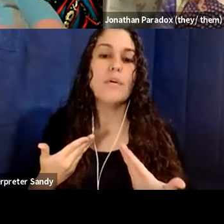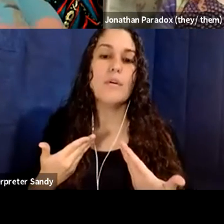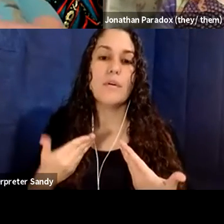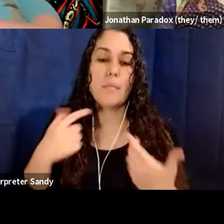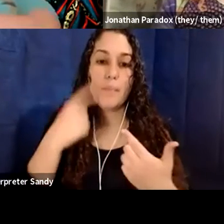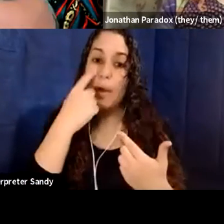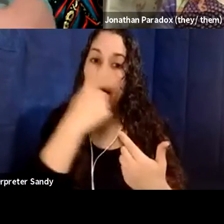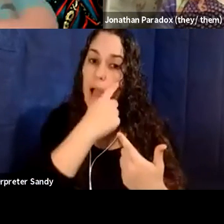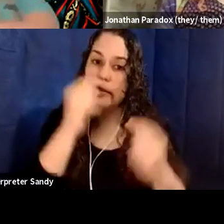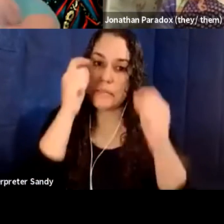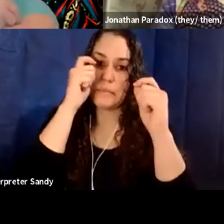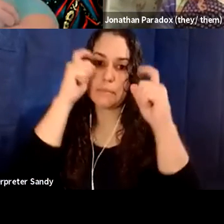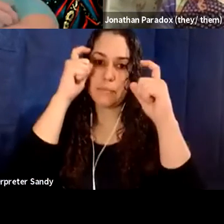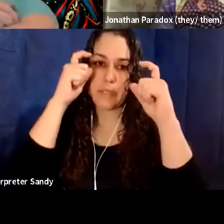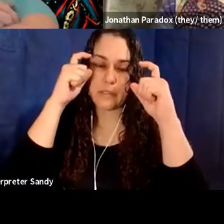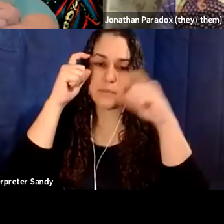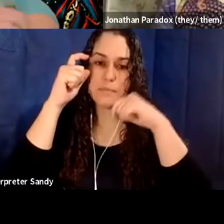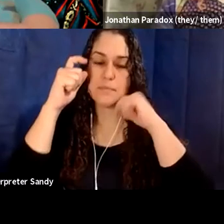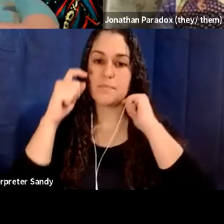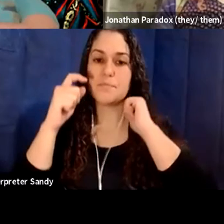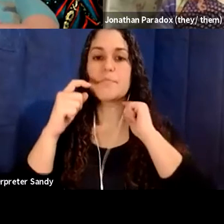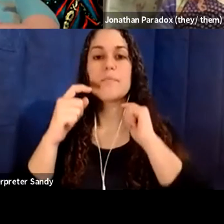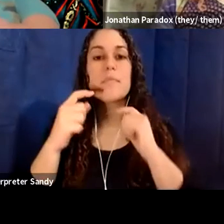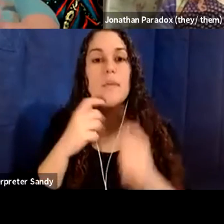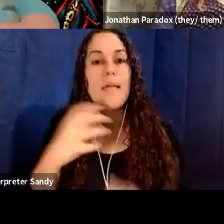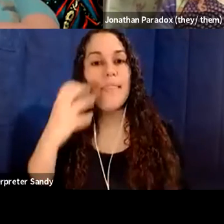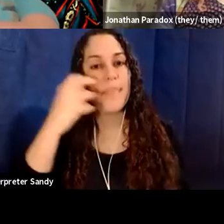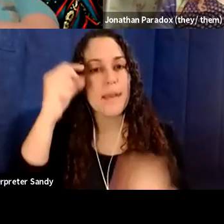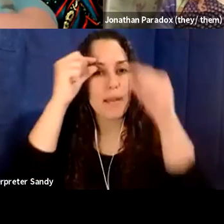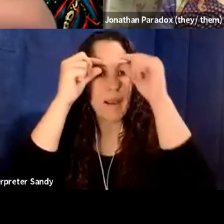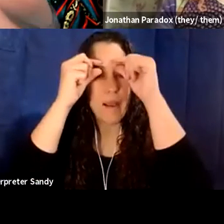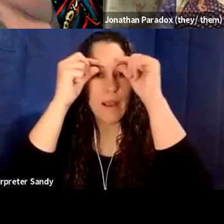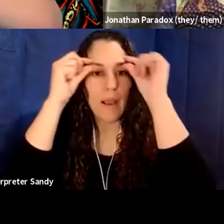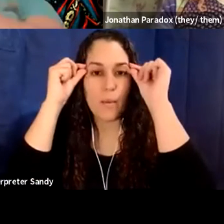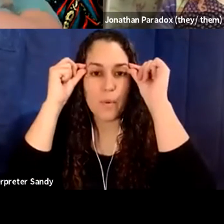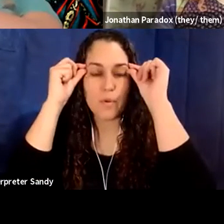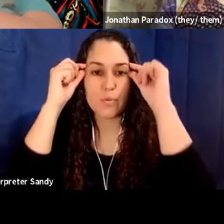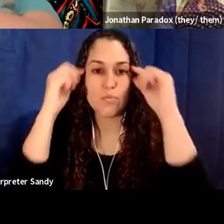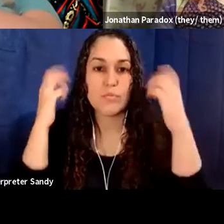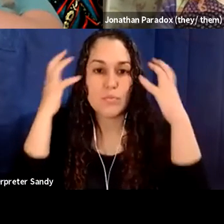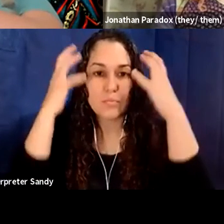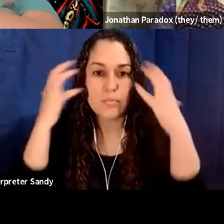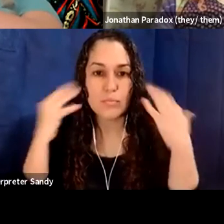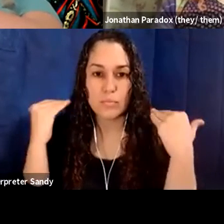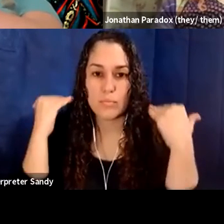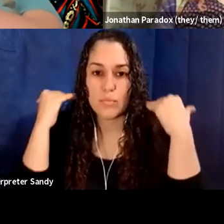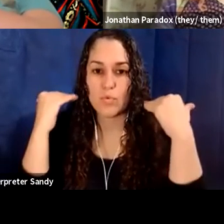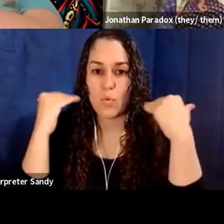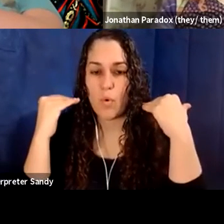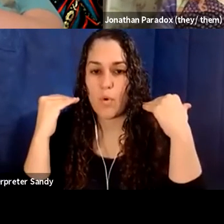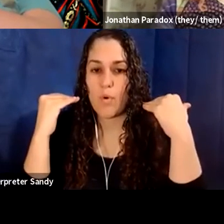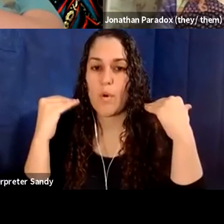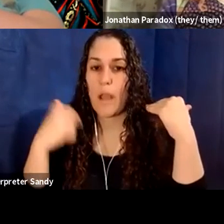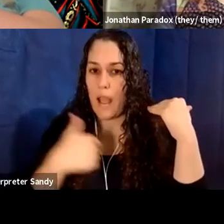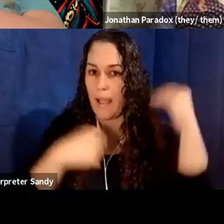eyes and, um, thick eyebrows. I have short curly hair. I am wearing a